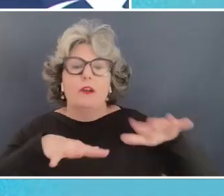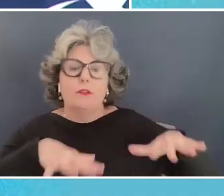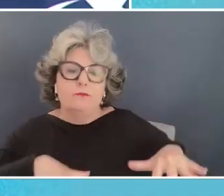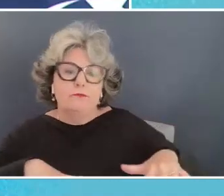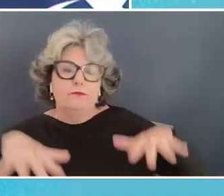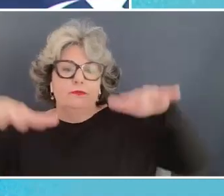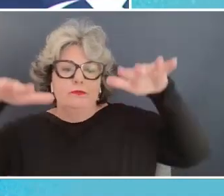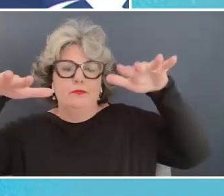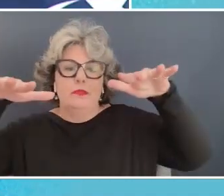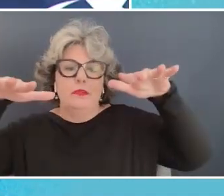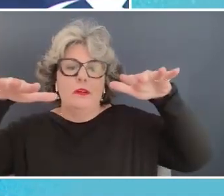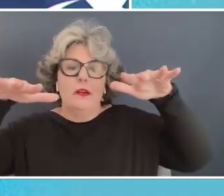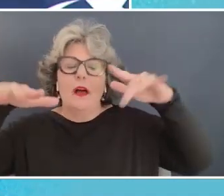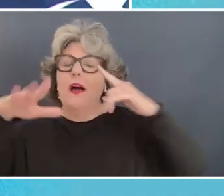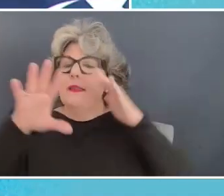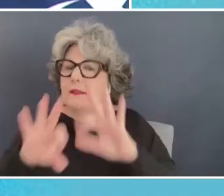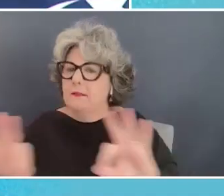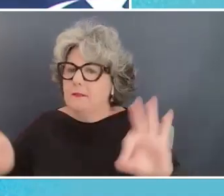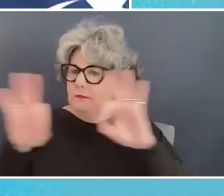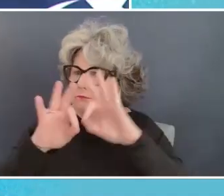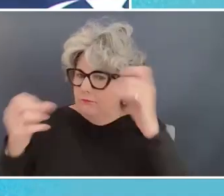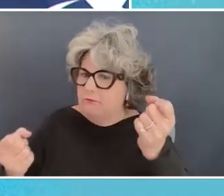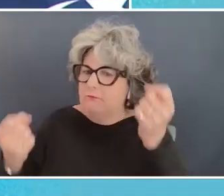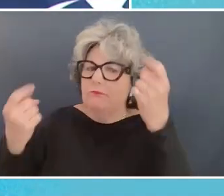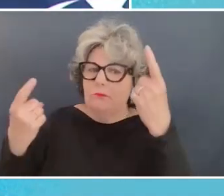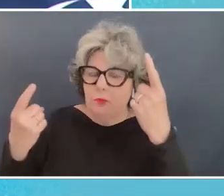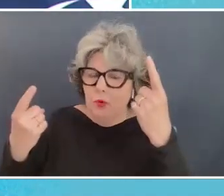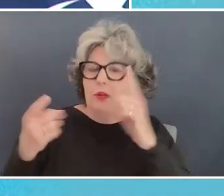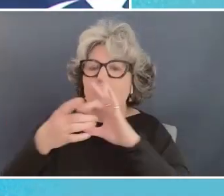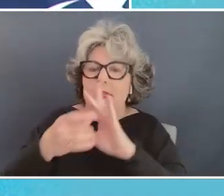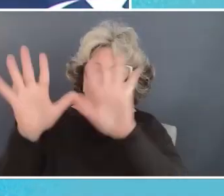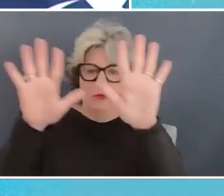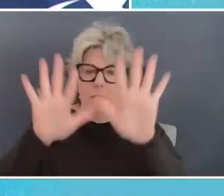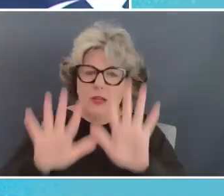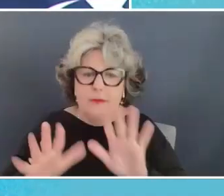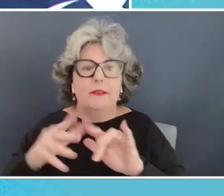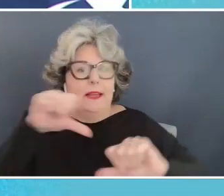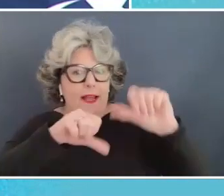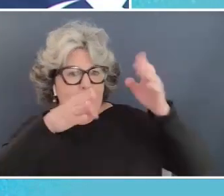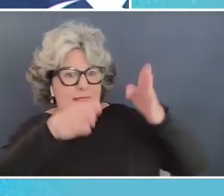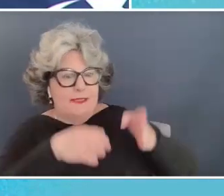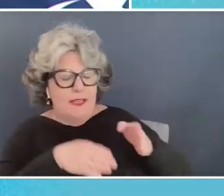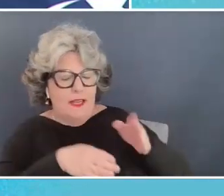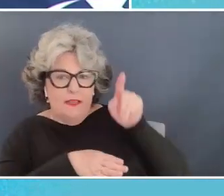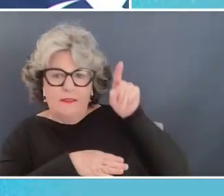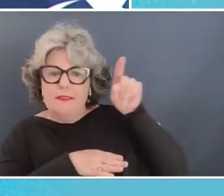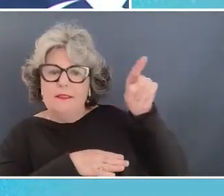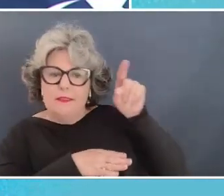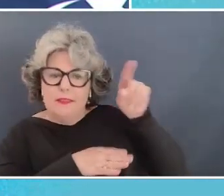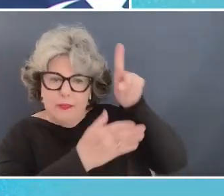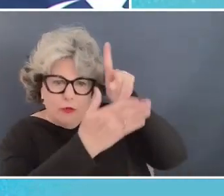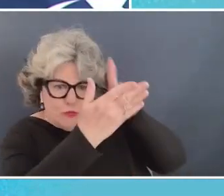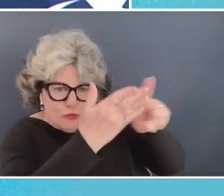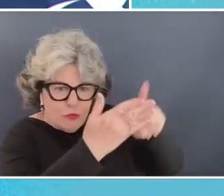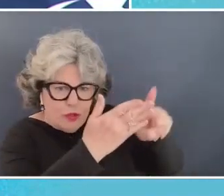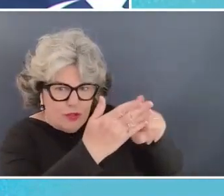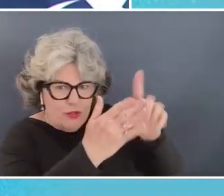it's important to understand um and again the scientists do a lot of research on this um